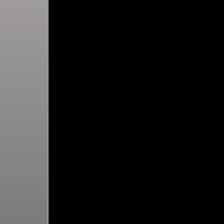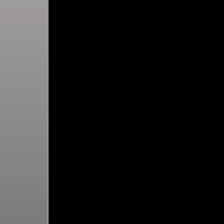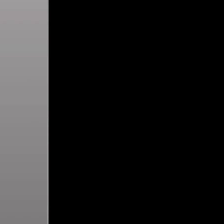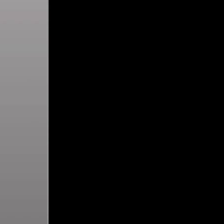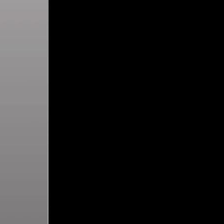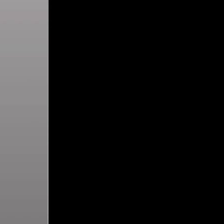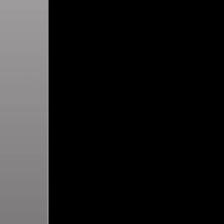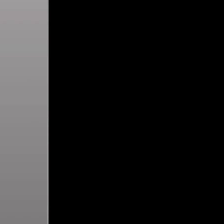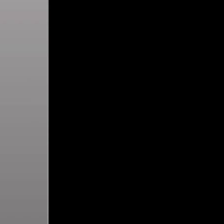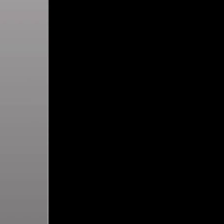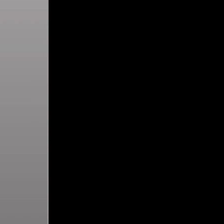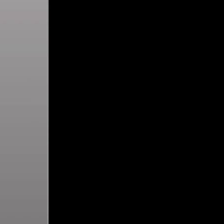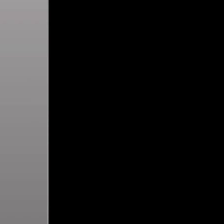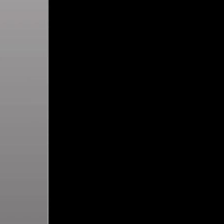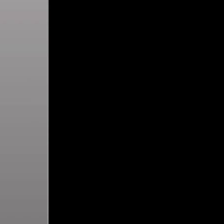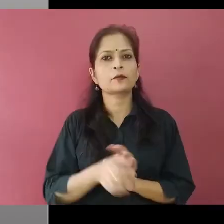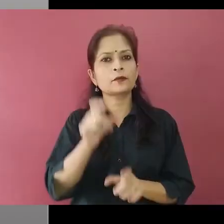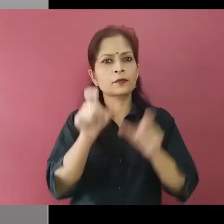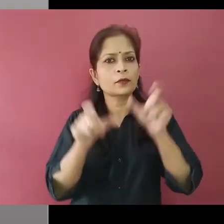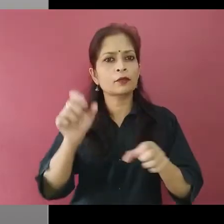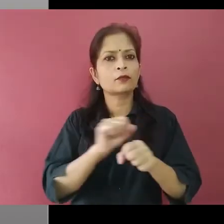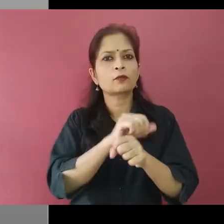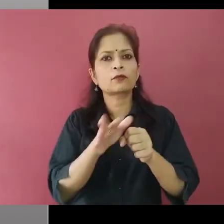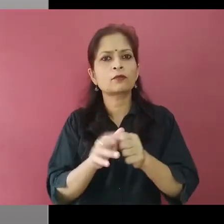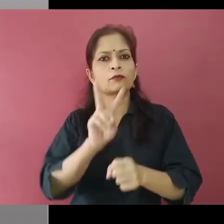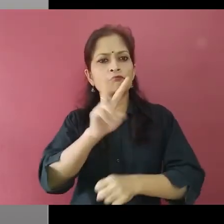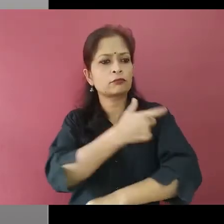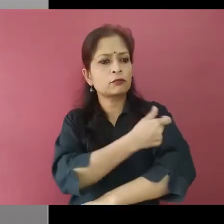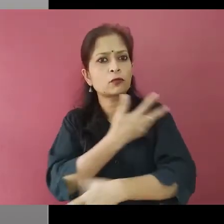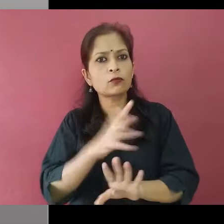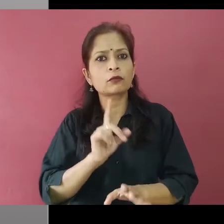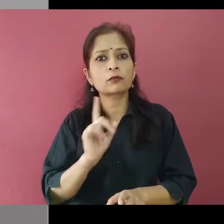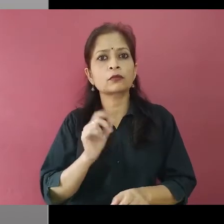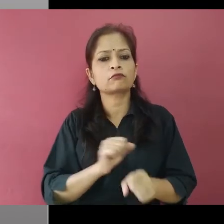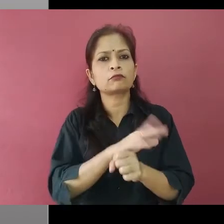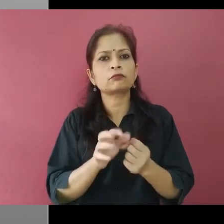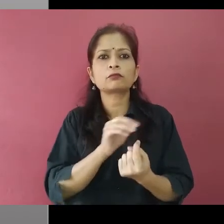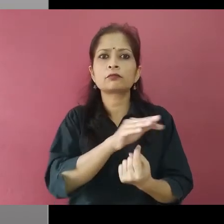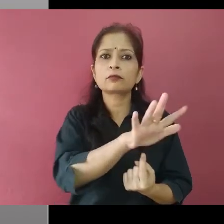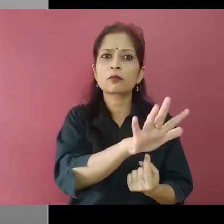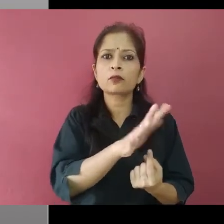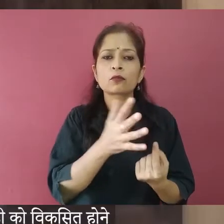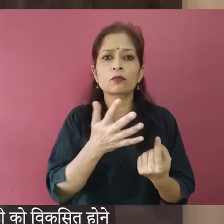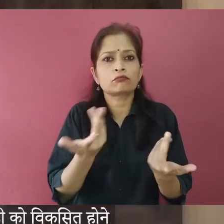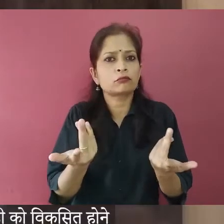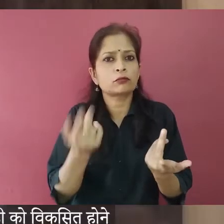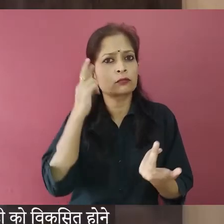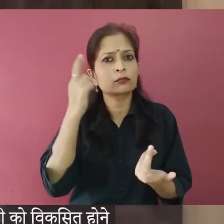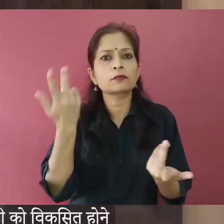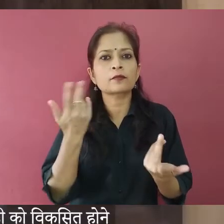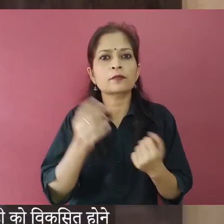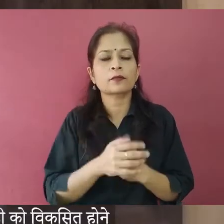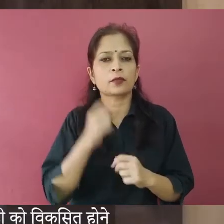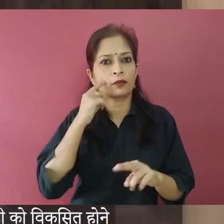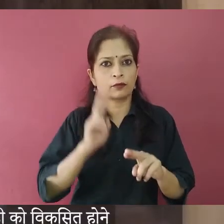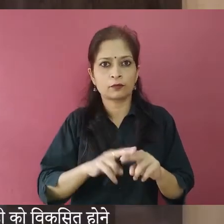What are the possible reasons for people getting infected with COVID-19 even after the second dose of vaccine? Even after you